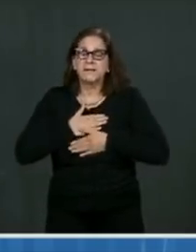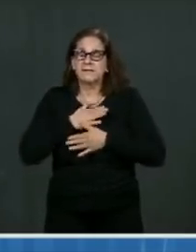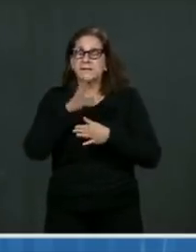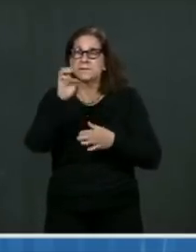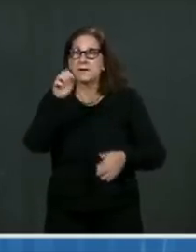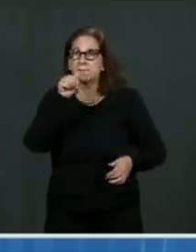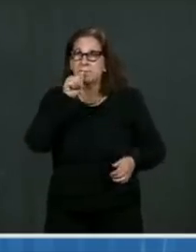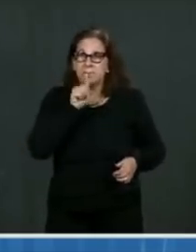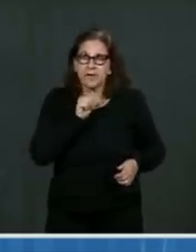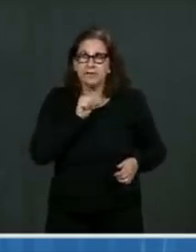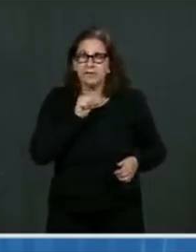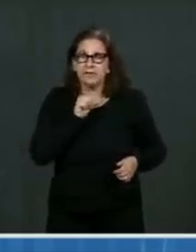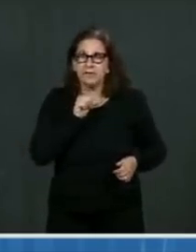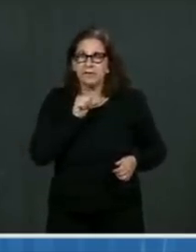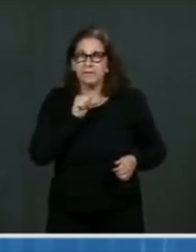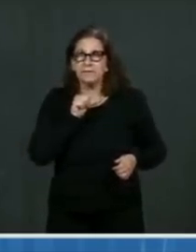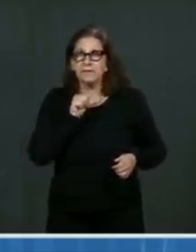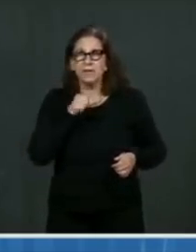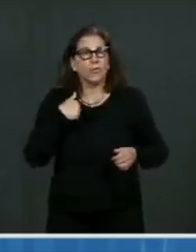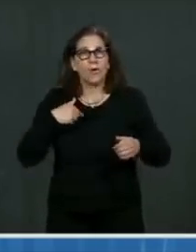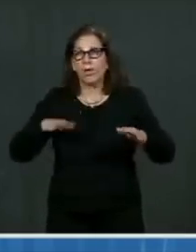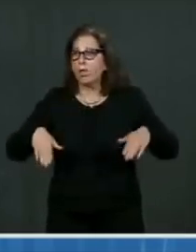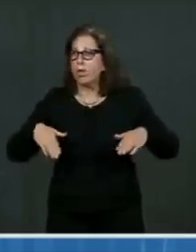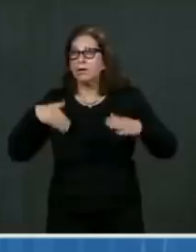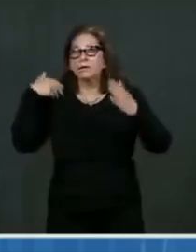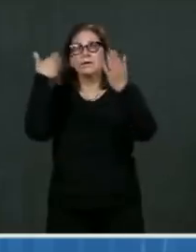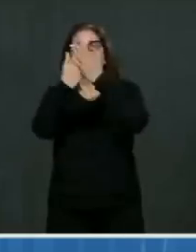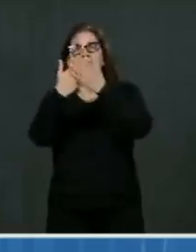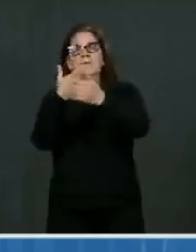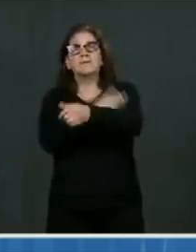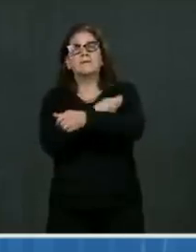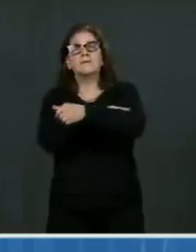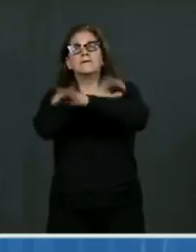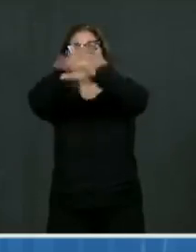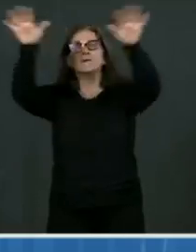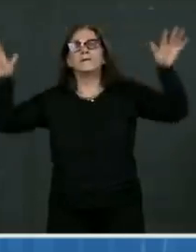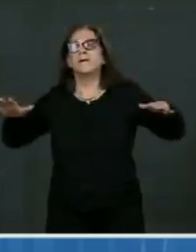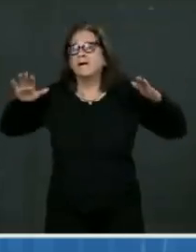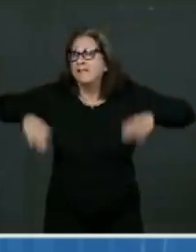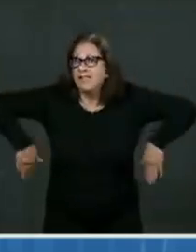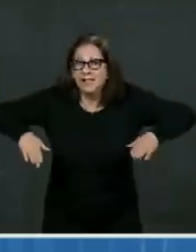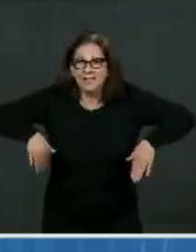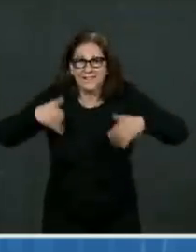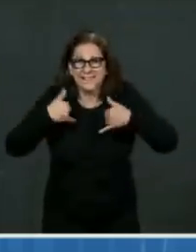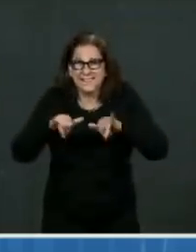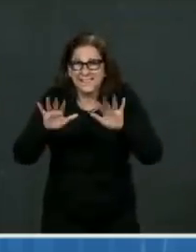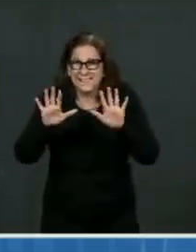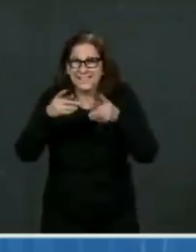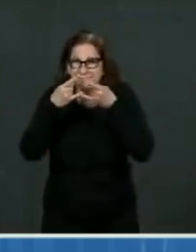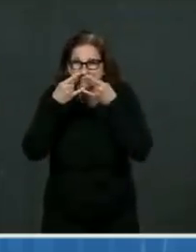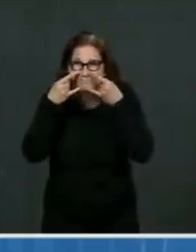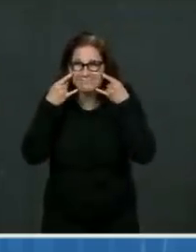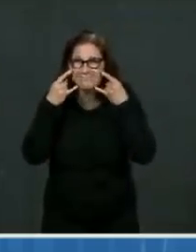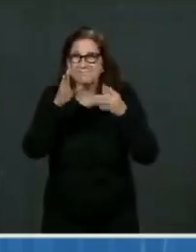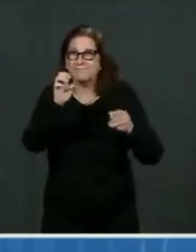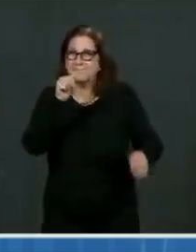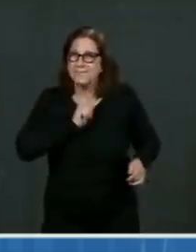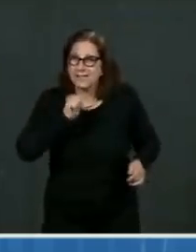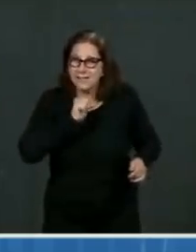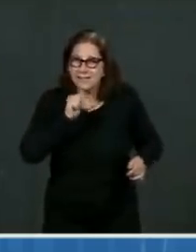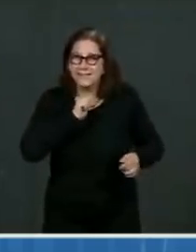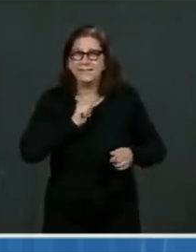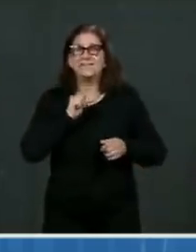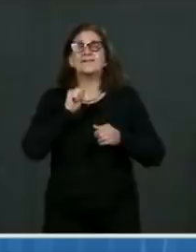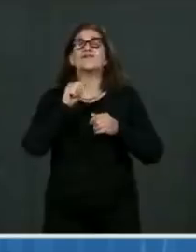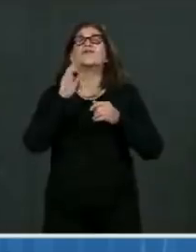And so I'm asking you to just hold on a little longer to get vaccinated when you can so that all of those people